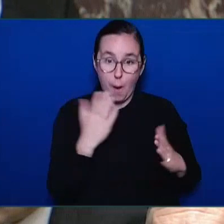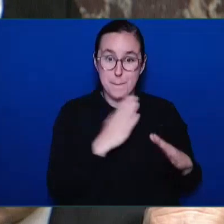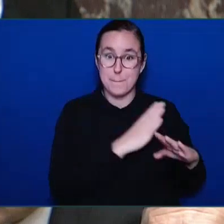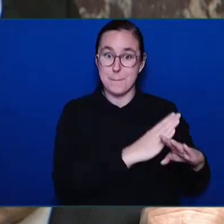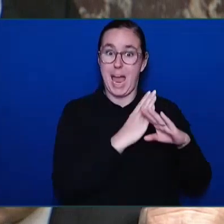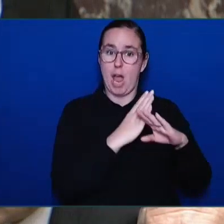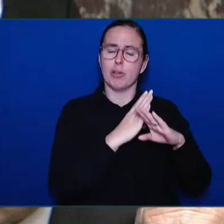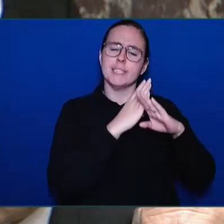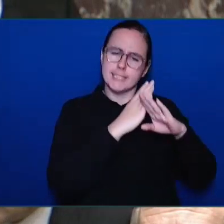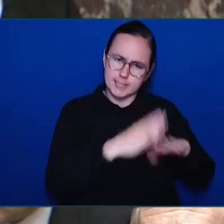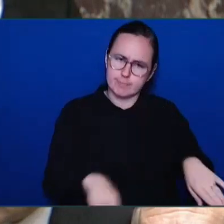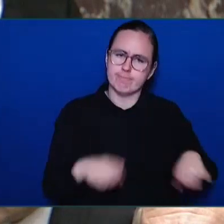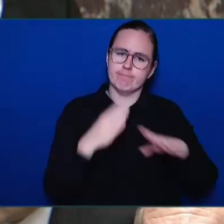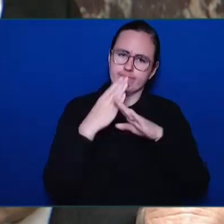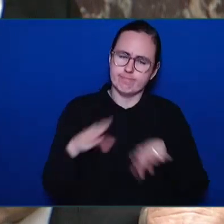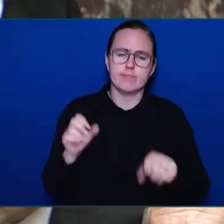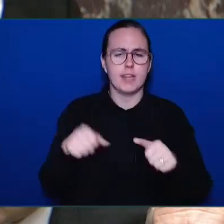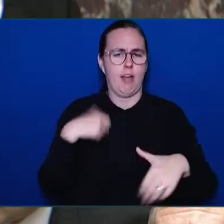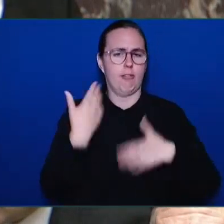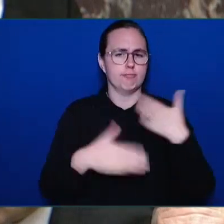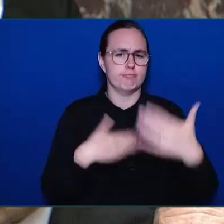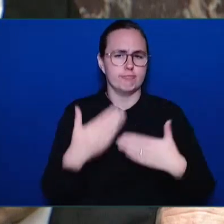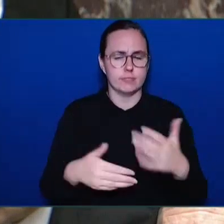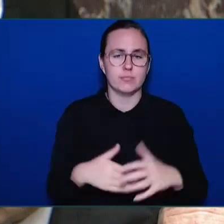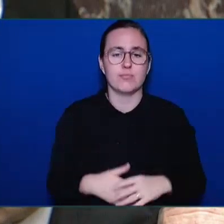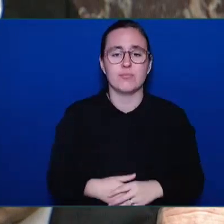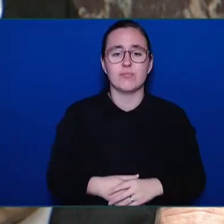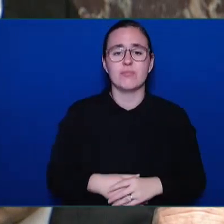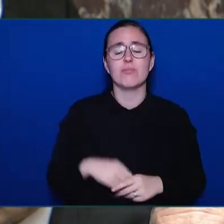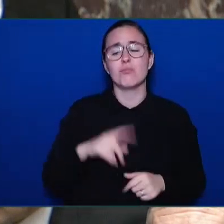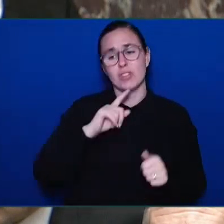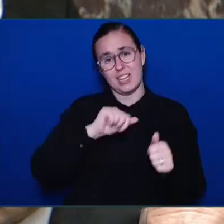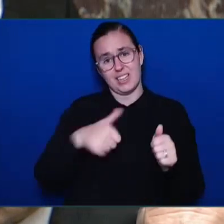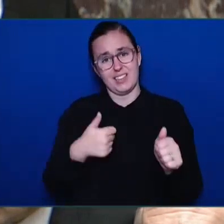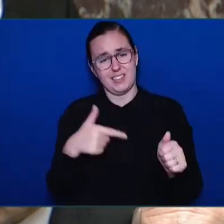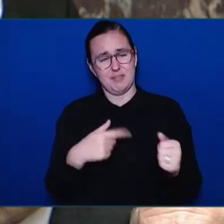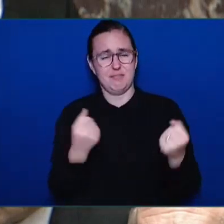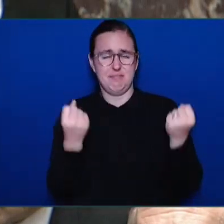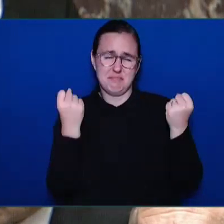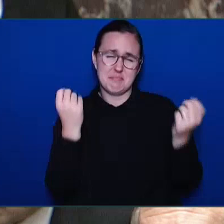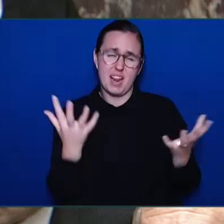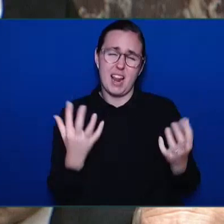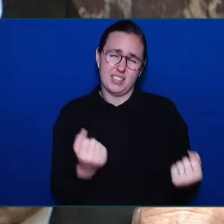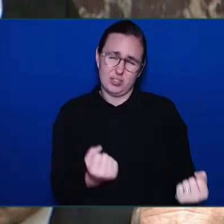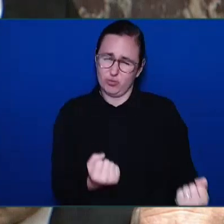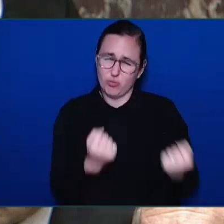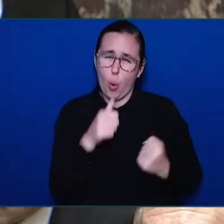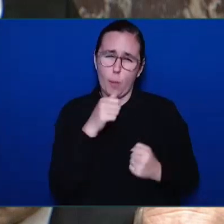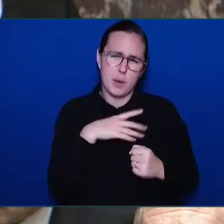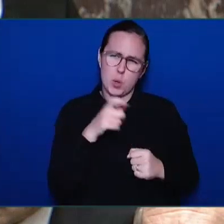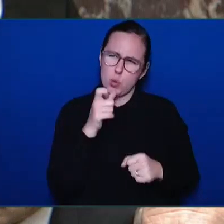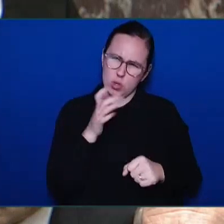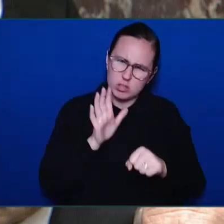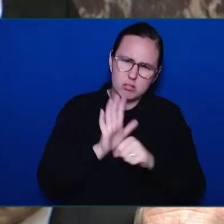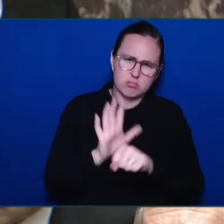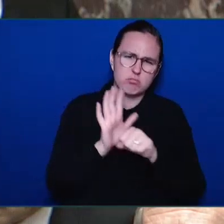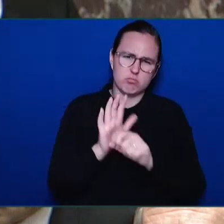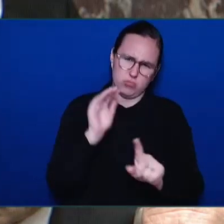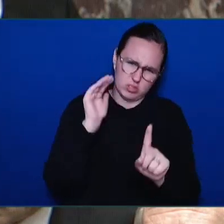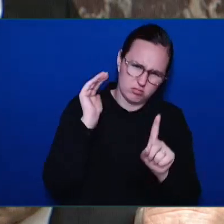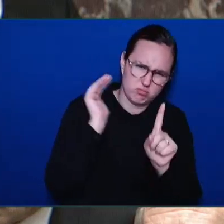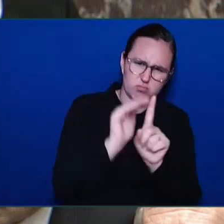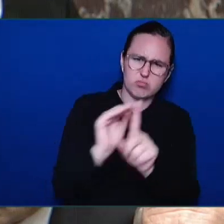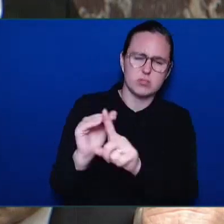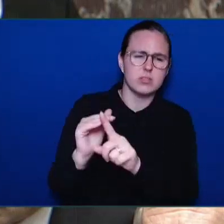racialized women breaking barriers, standing up for change, and fighting for the rights of all people. I'm proud to be working with so many